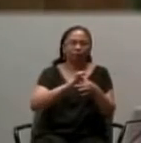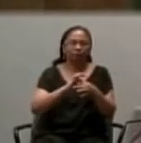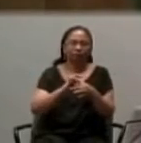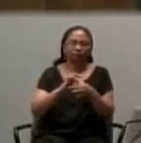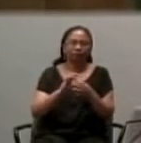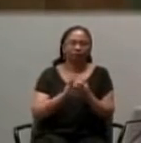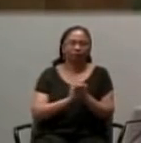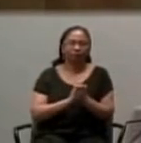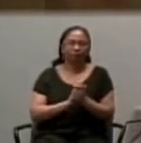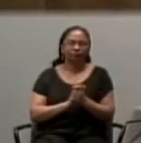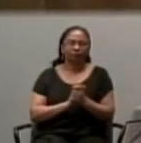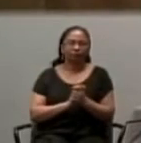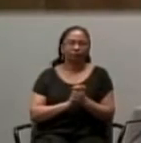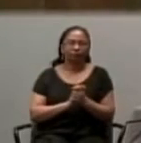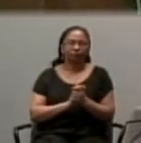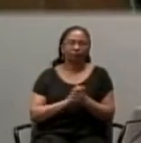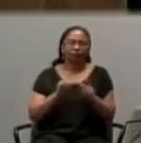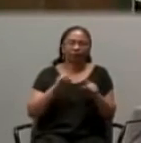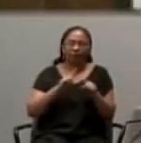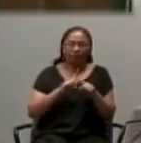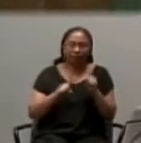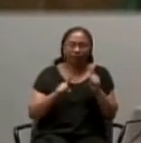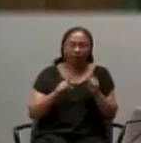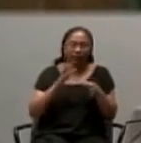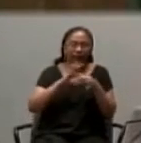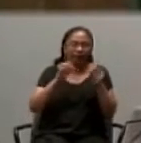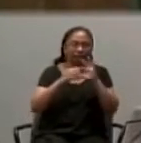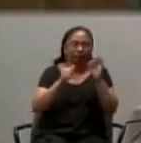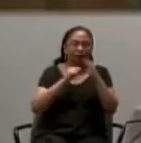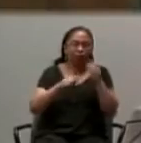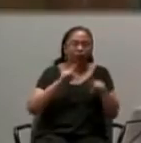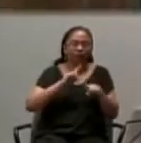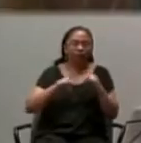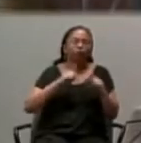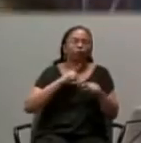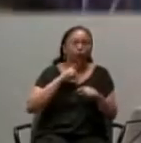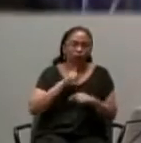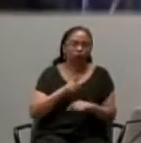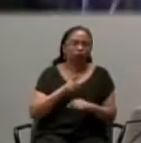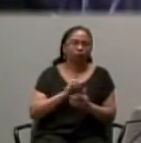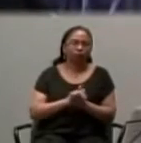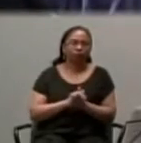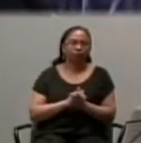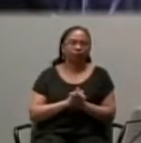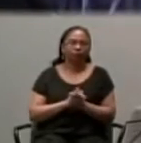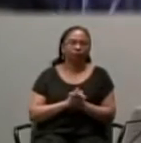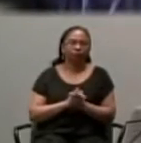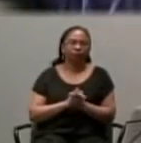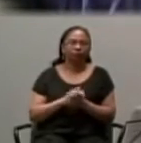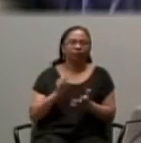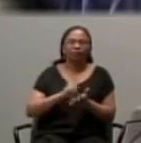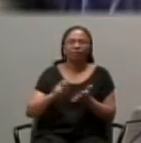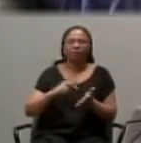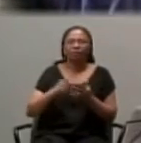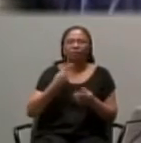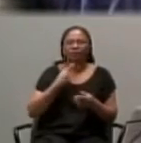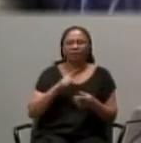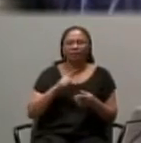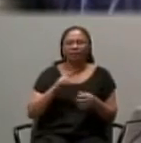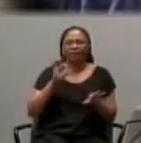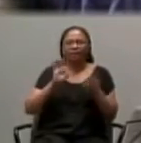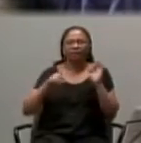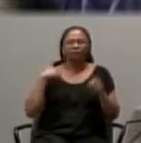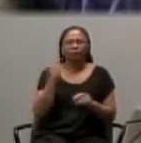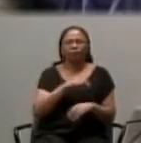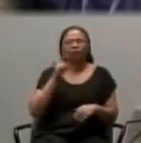mysterious way. But in a real way. Through grace. Okay, so he is saying that. But he says, us to accept